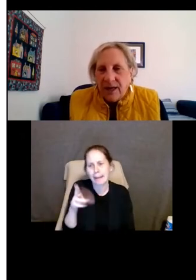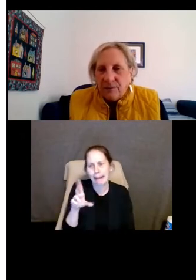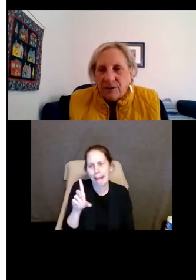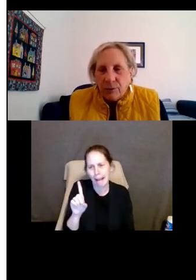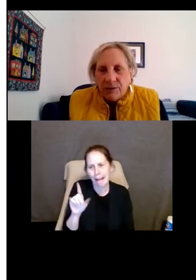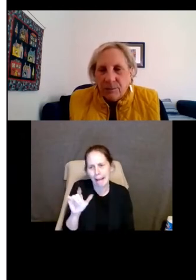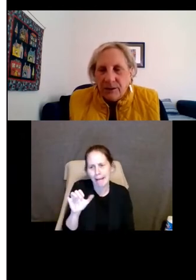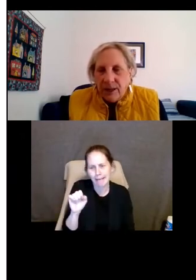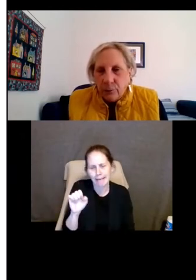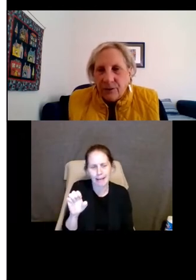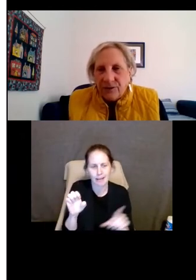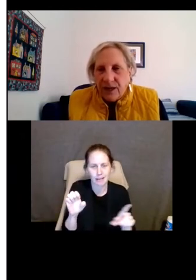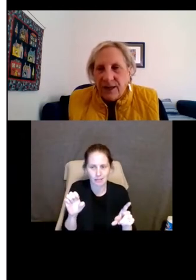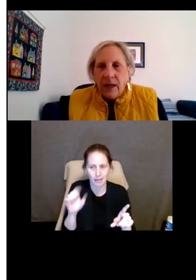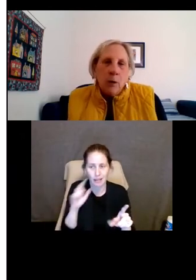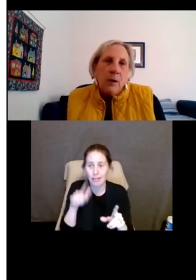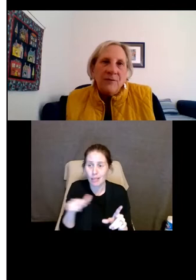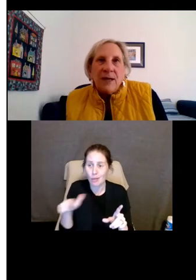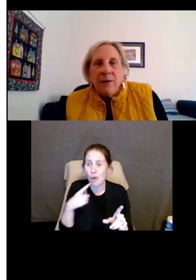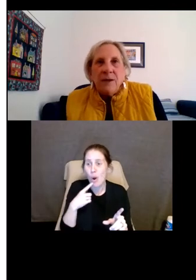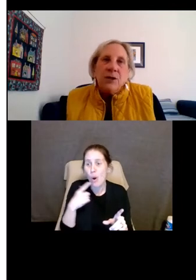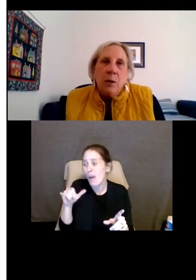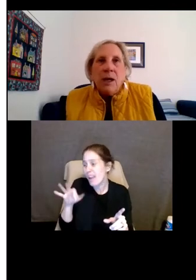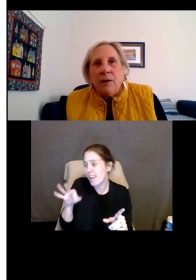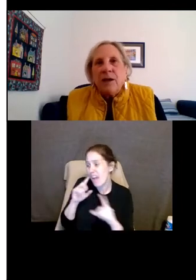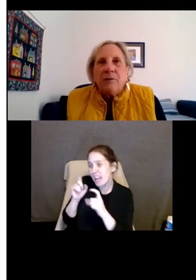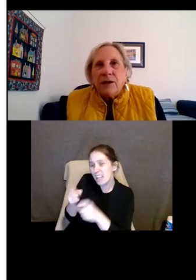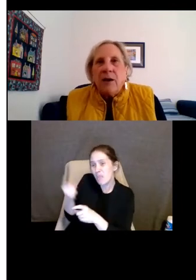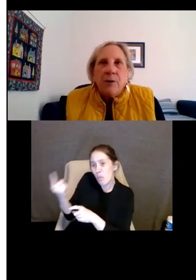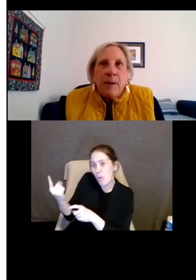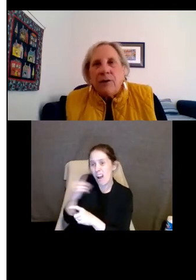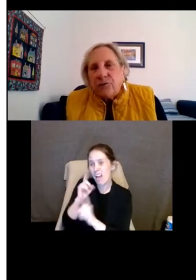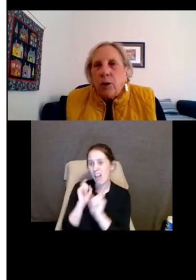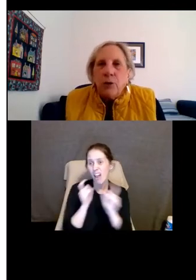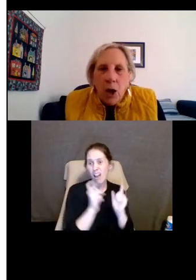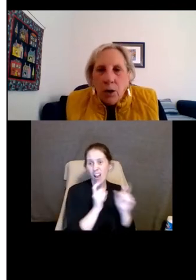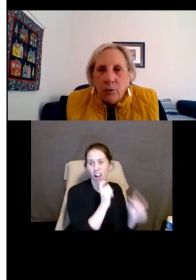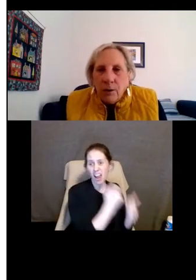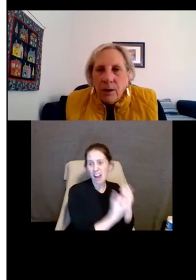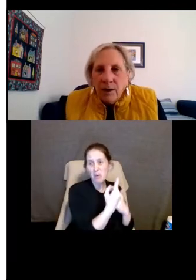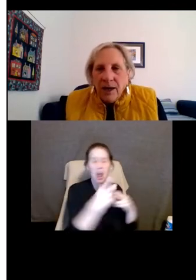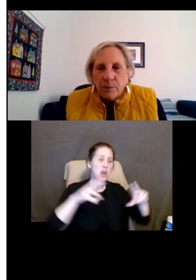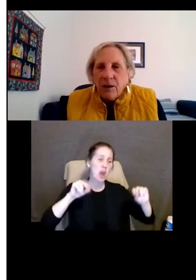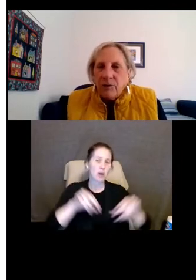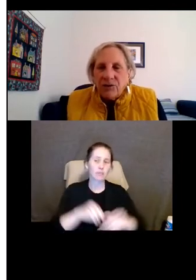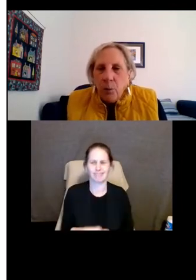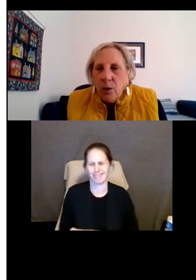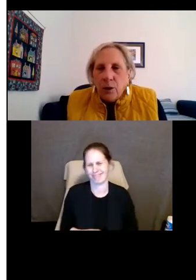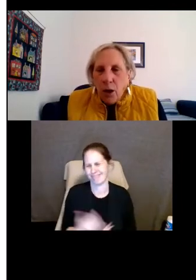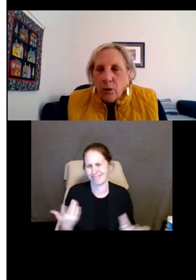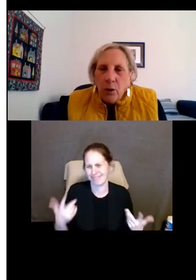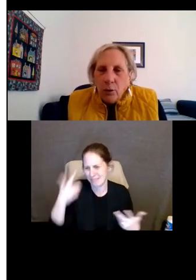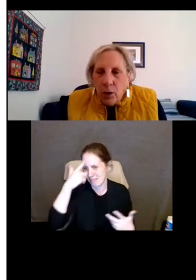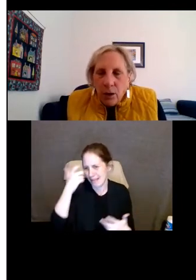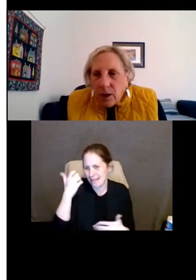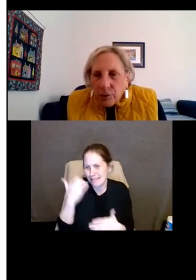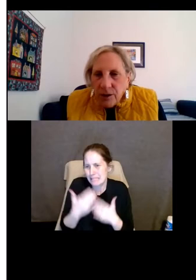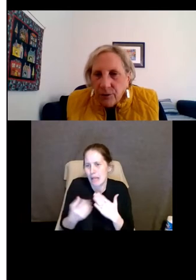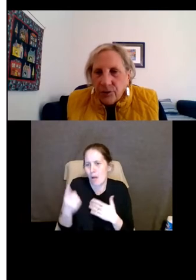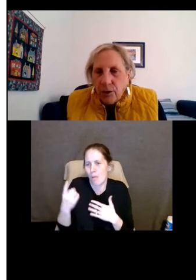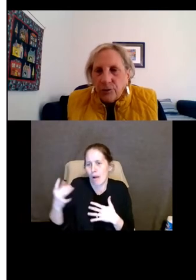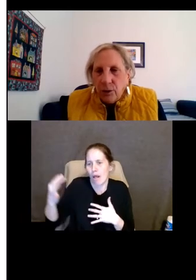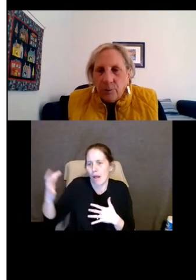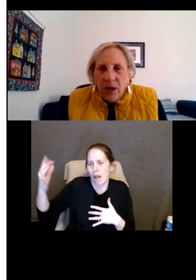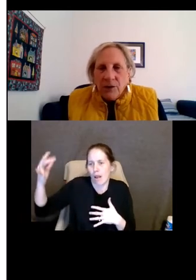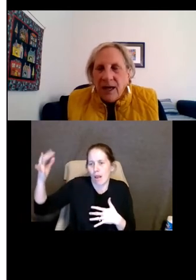see where the landlord said that? Well, if I give it to you, I'll have to give it to everybody, so no. It's because someone a long, long, long